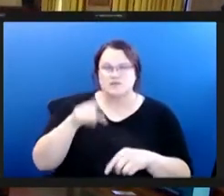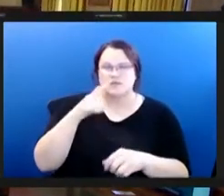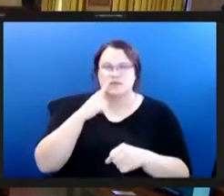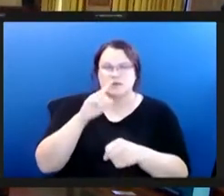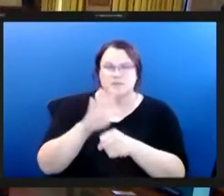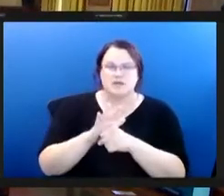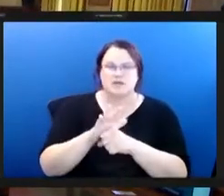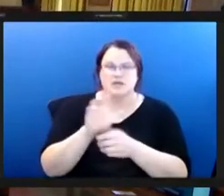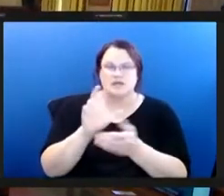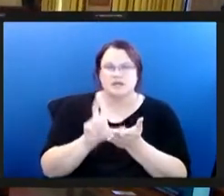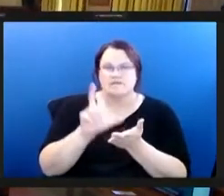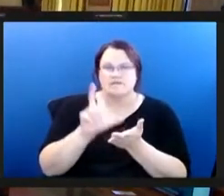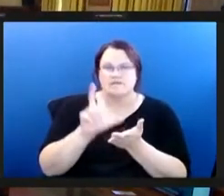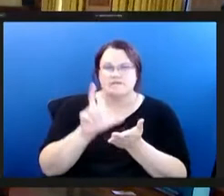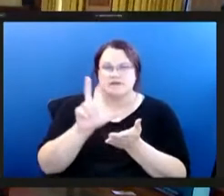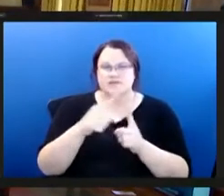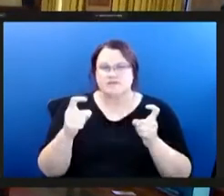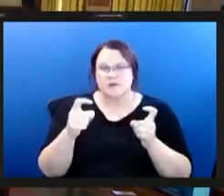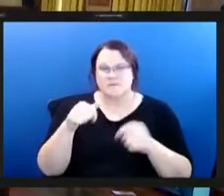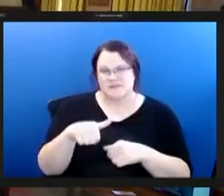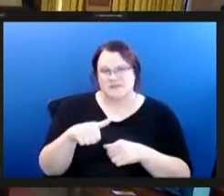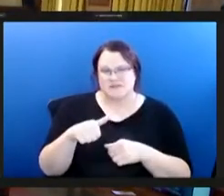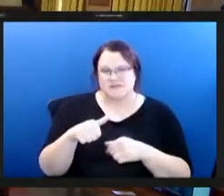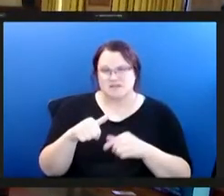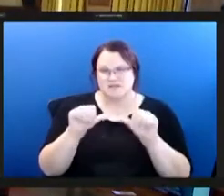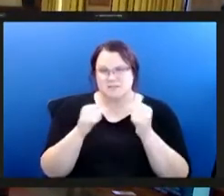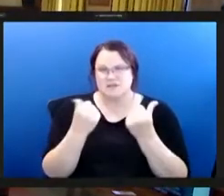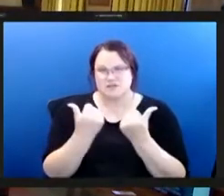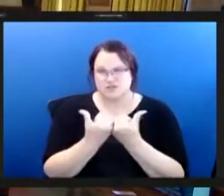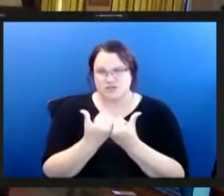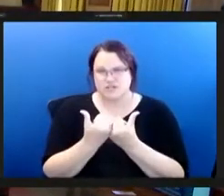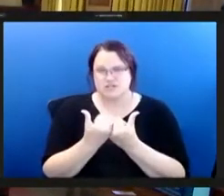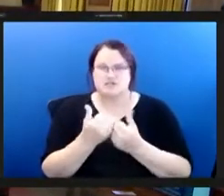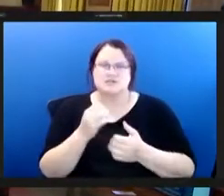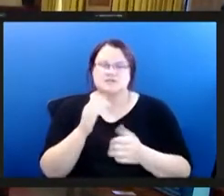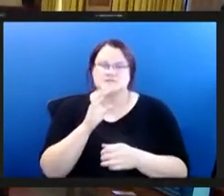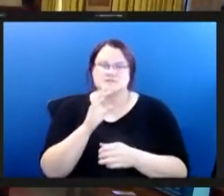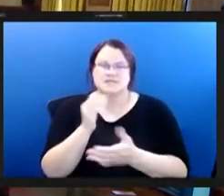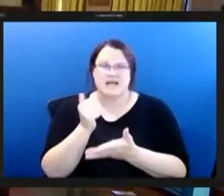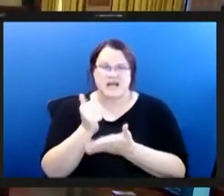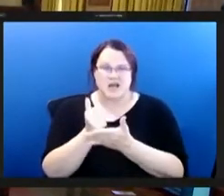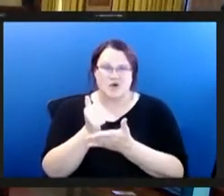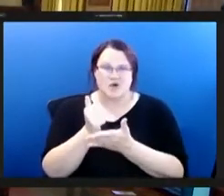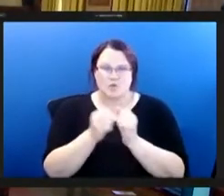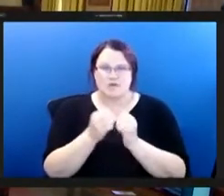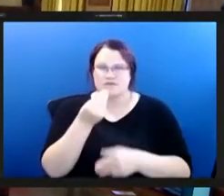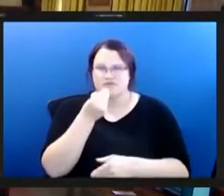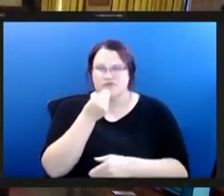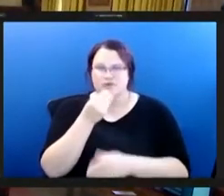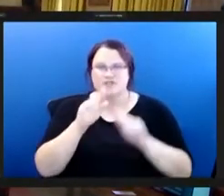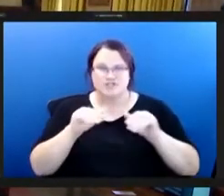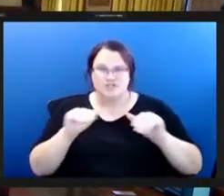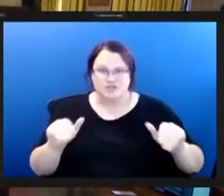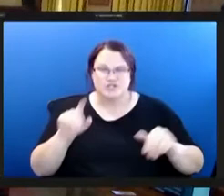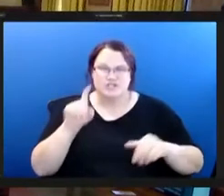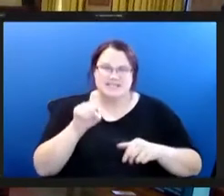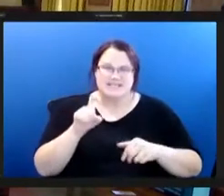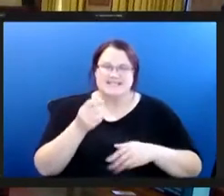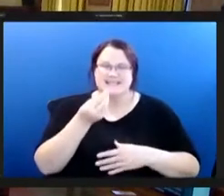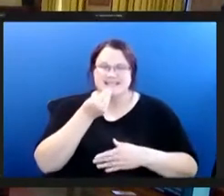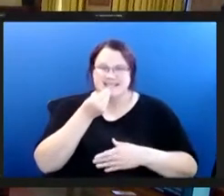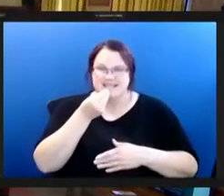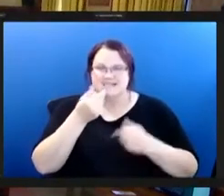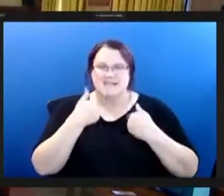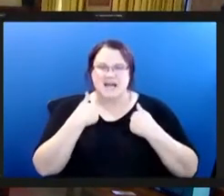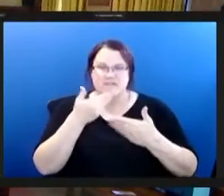from city council and the gaming administration to address food and part-time in our city our kids deserve to eat they deserve to have a